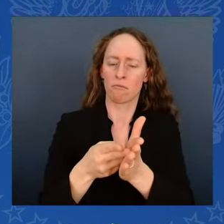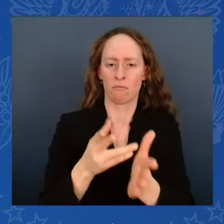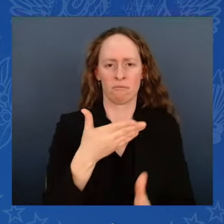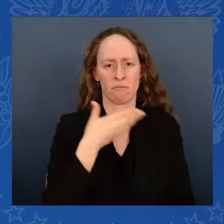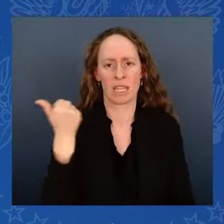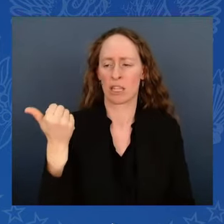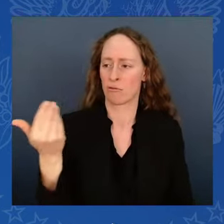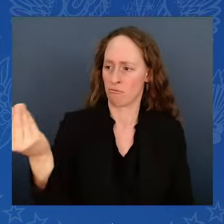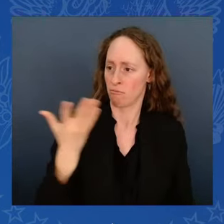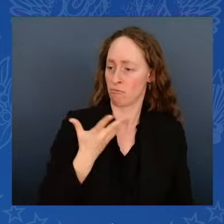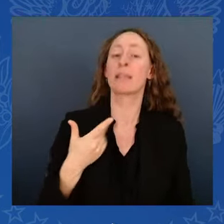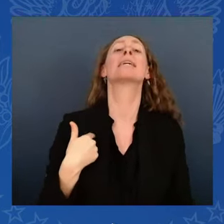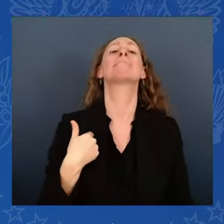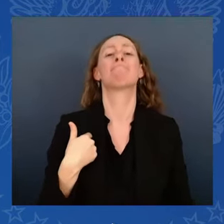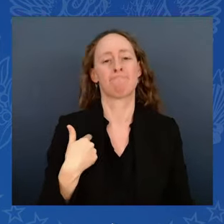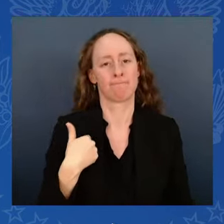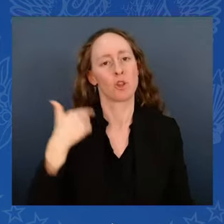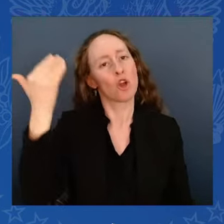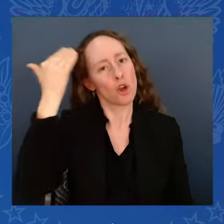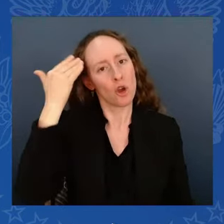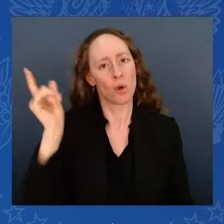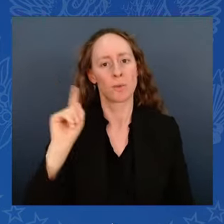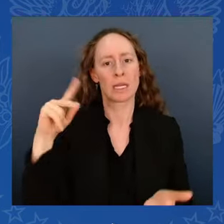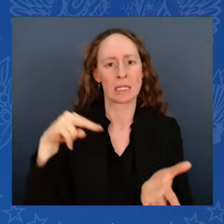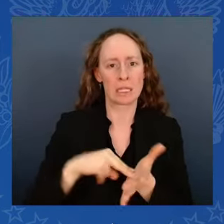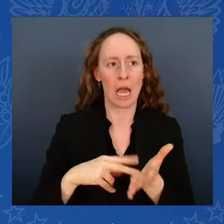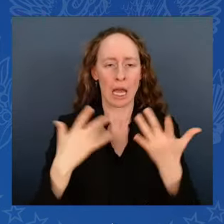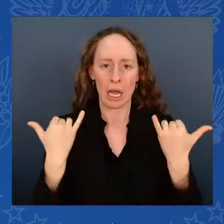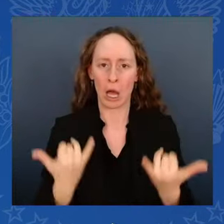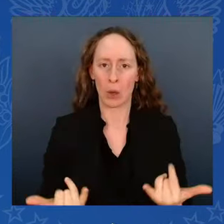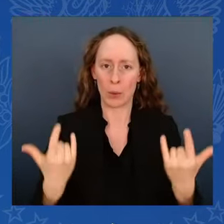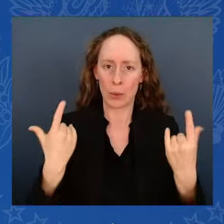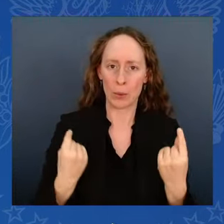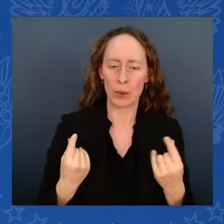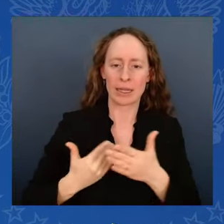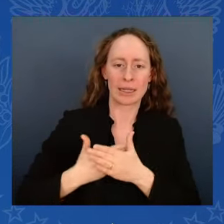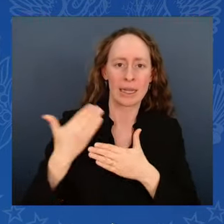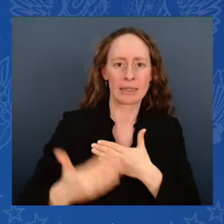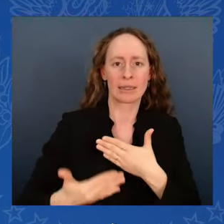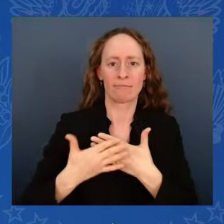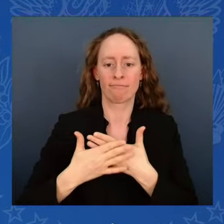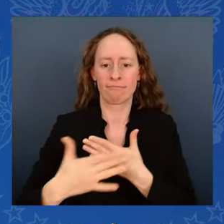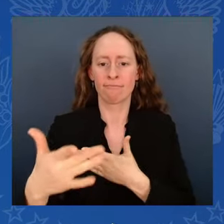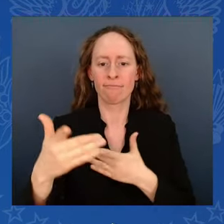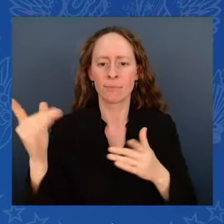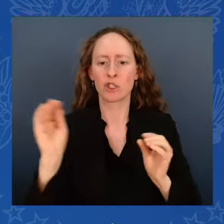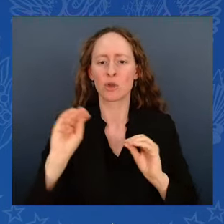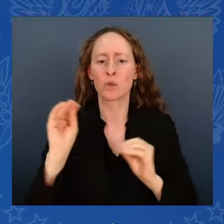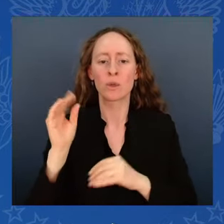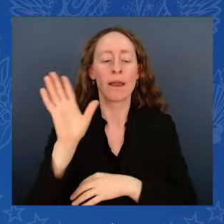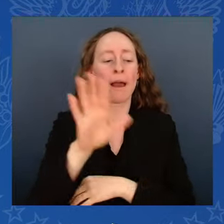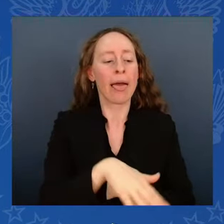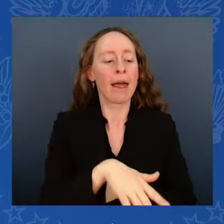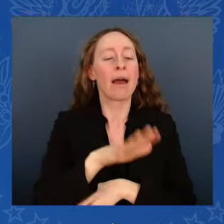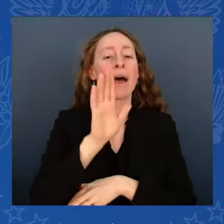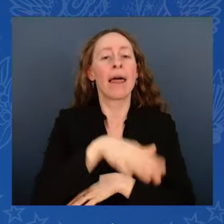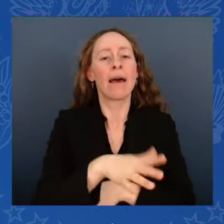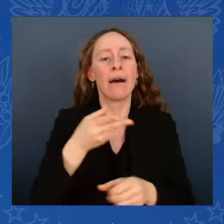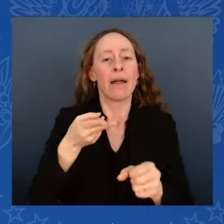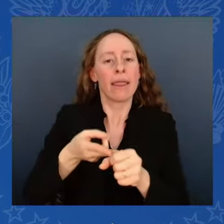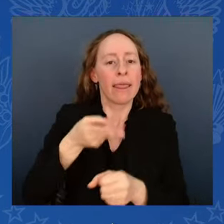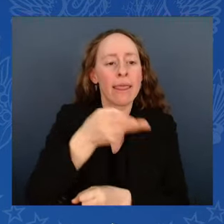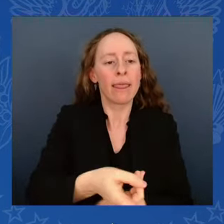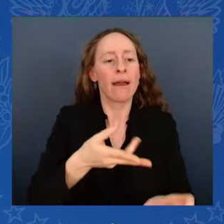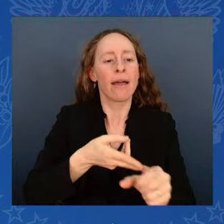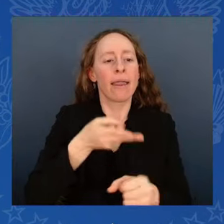children. Talk to us like we're grown folks. And there are those that won our votes that want to take us for